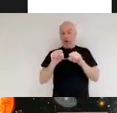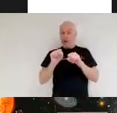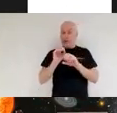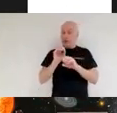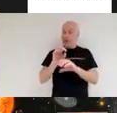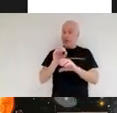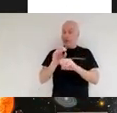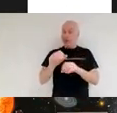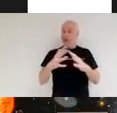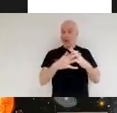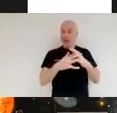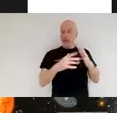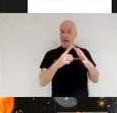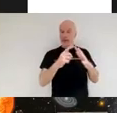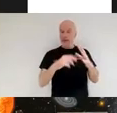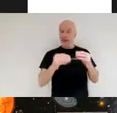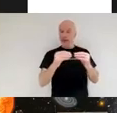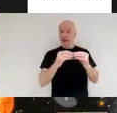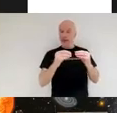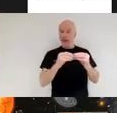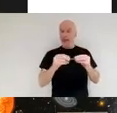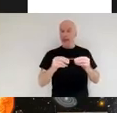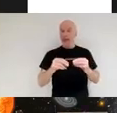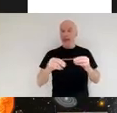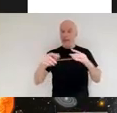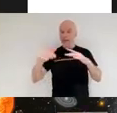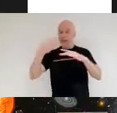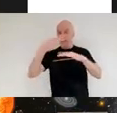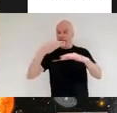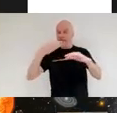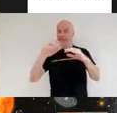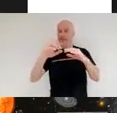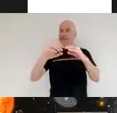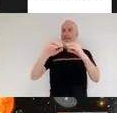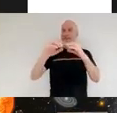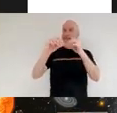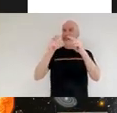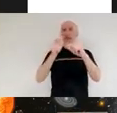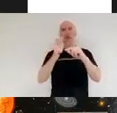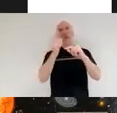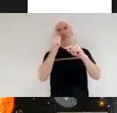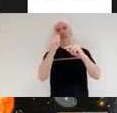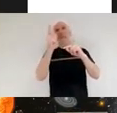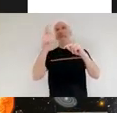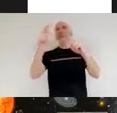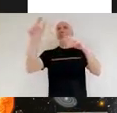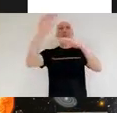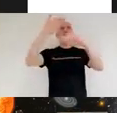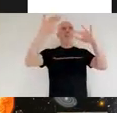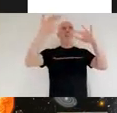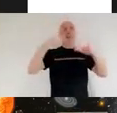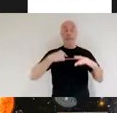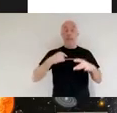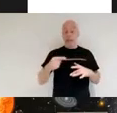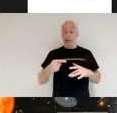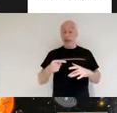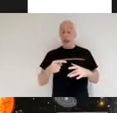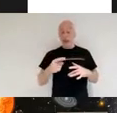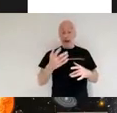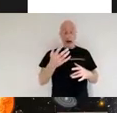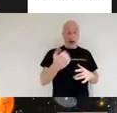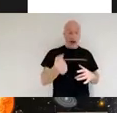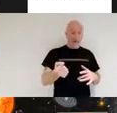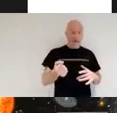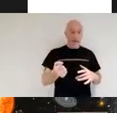important to point out that while i've been working in the educational environment of the web telescope while i have a